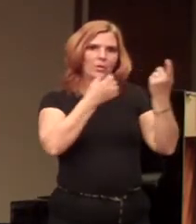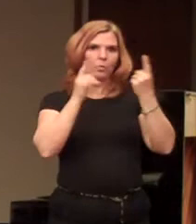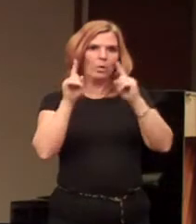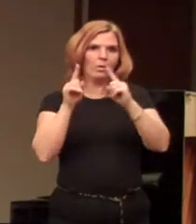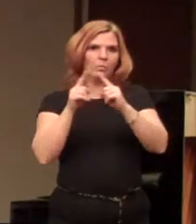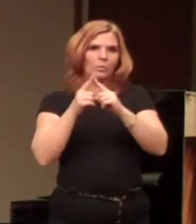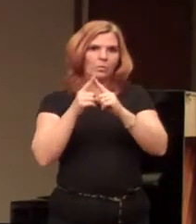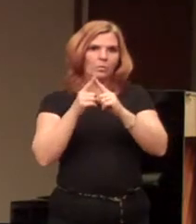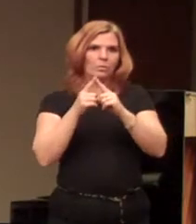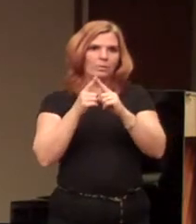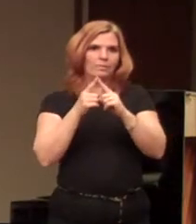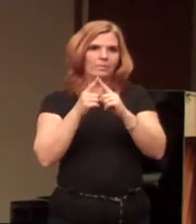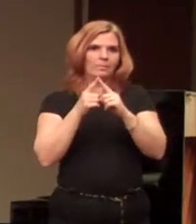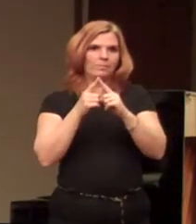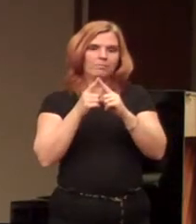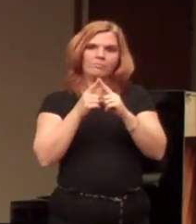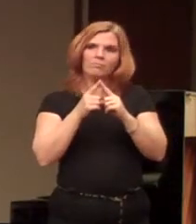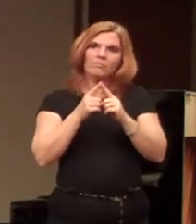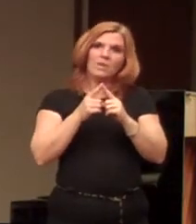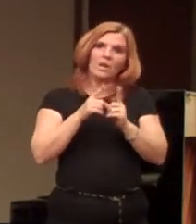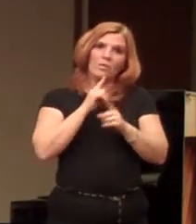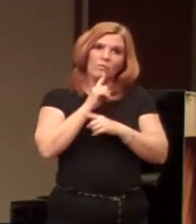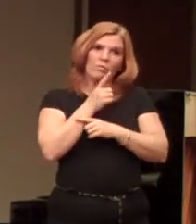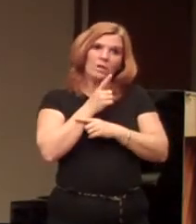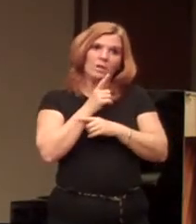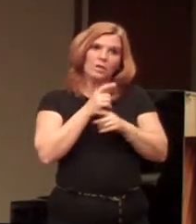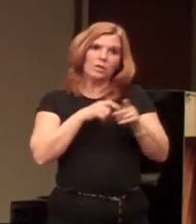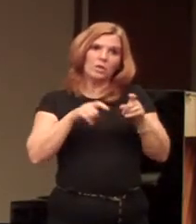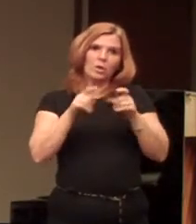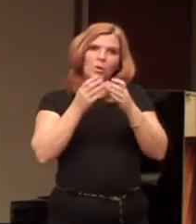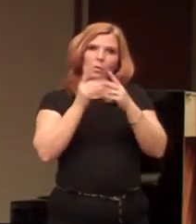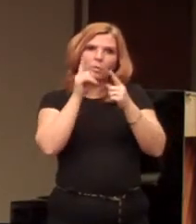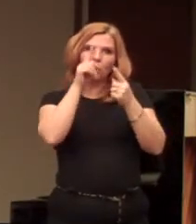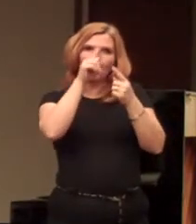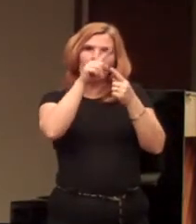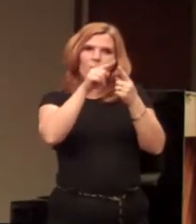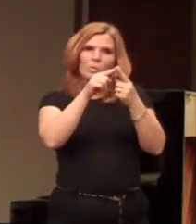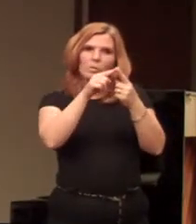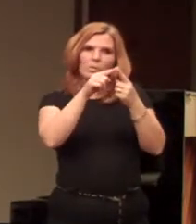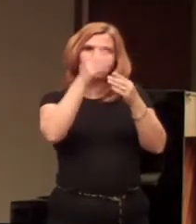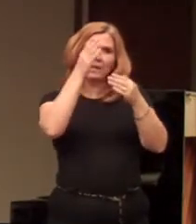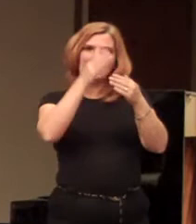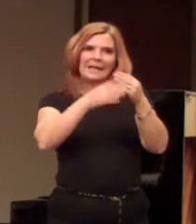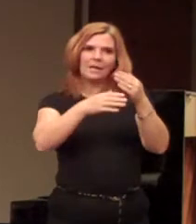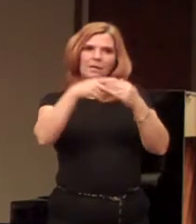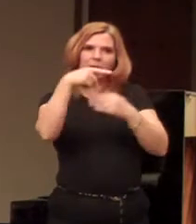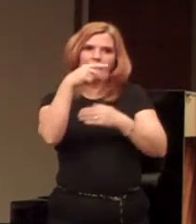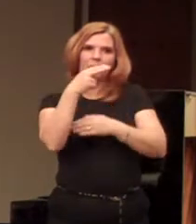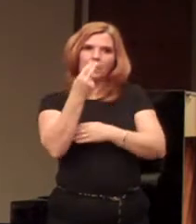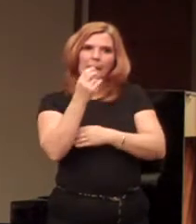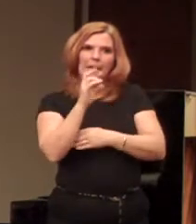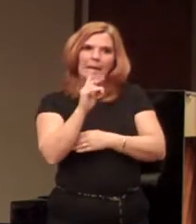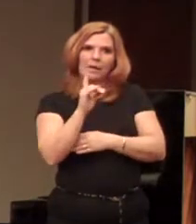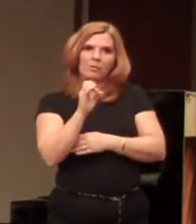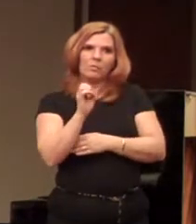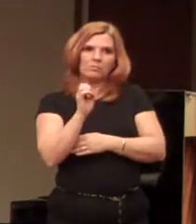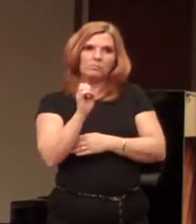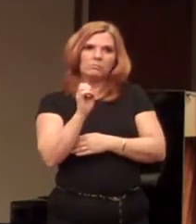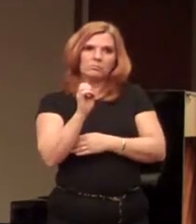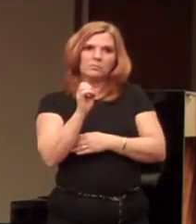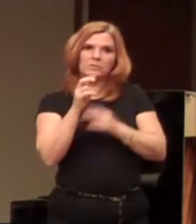go to... Actually, you can take a trolley all the way to the end of the Panhand, the northern part of the Panhand.